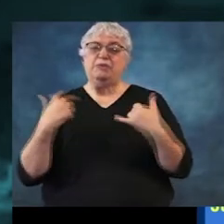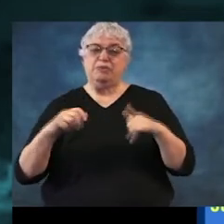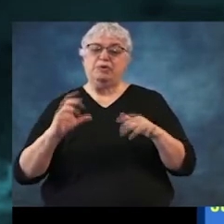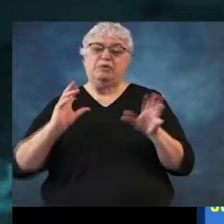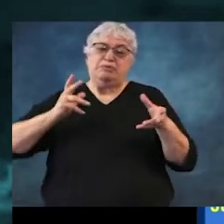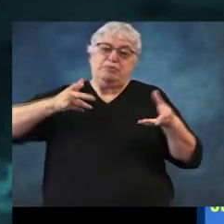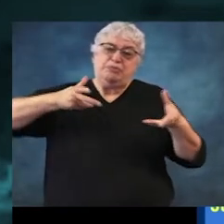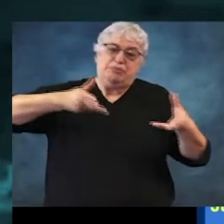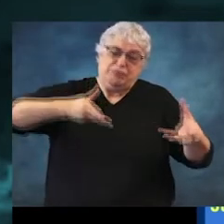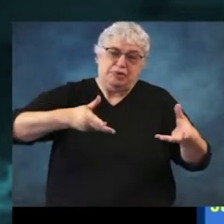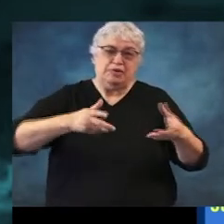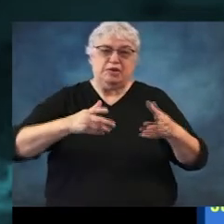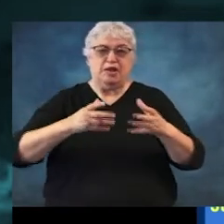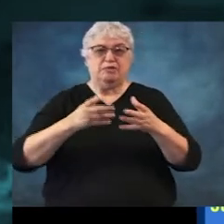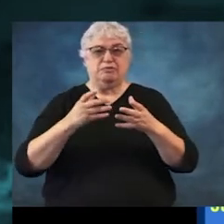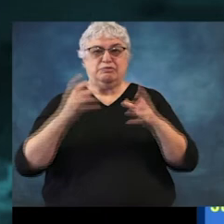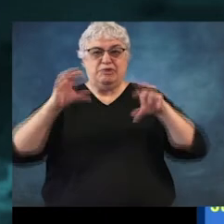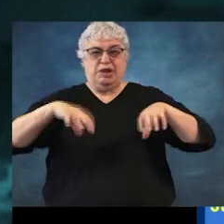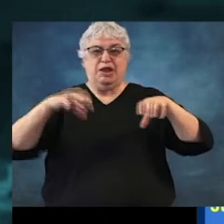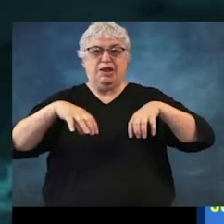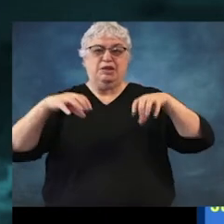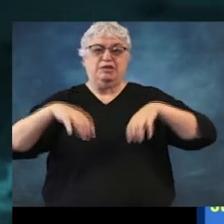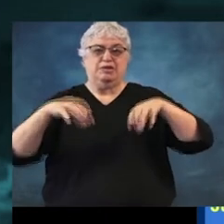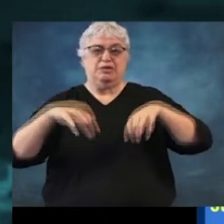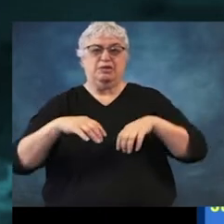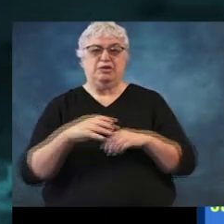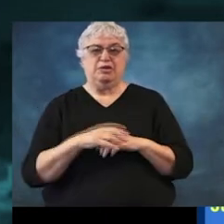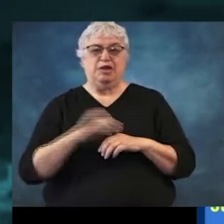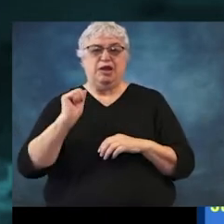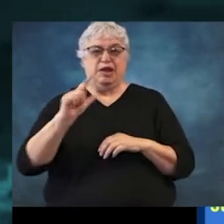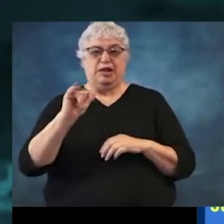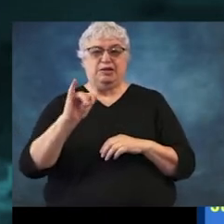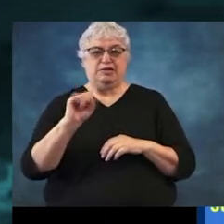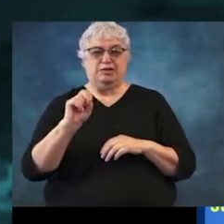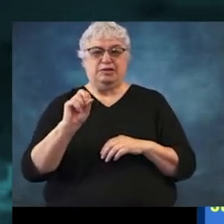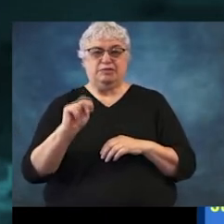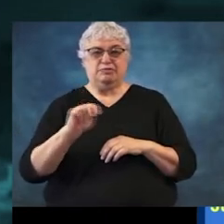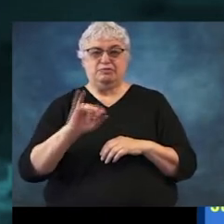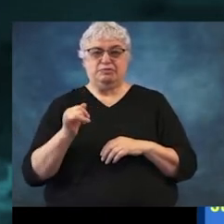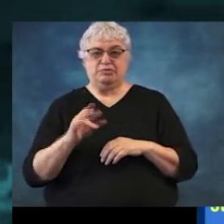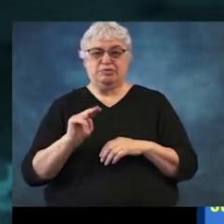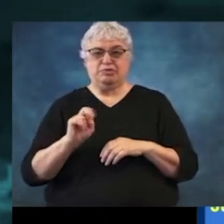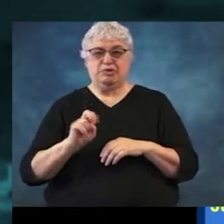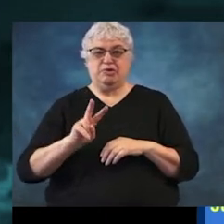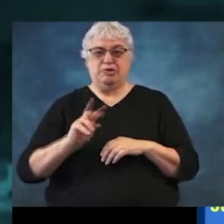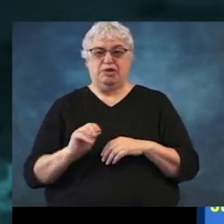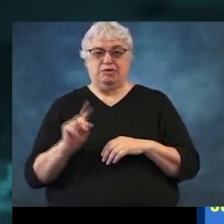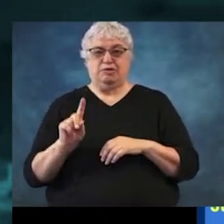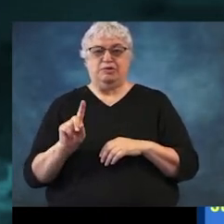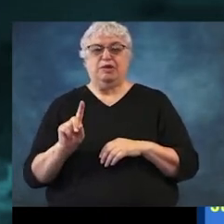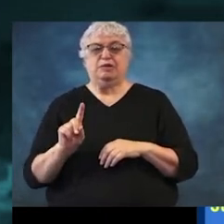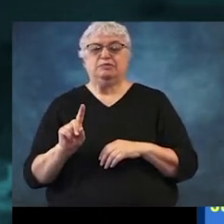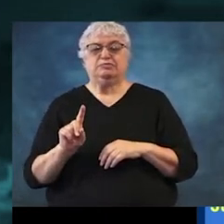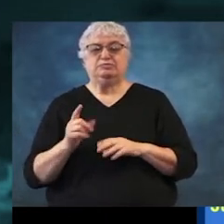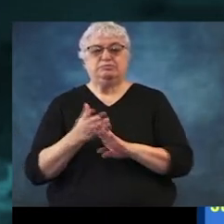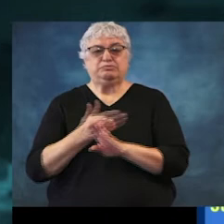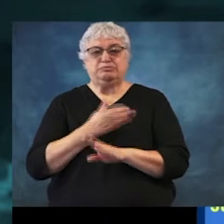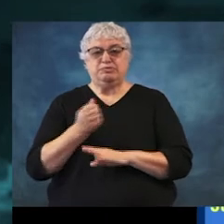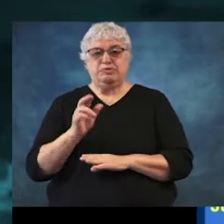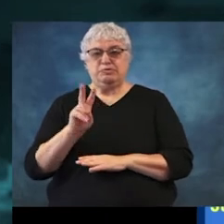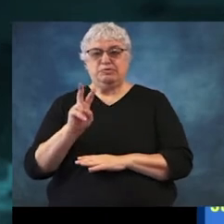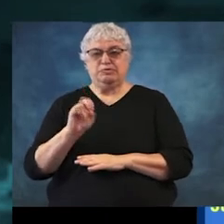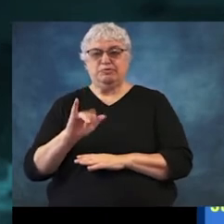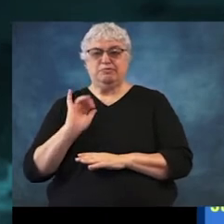amount of rainfall in a short period of time. And then we had Tropical Storm Allison in June of 2001. You know, before Harvey,